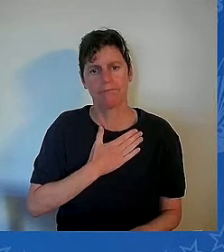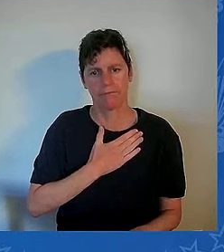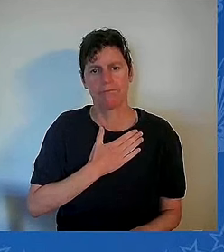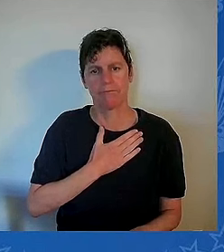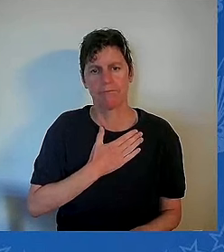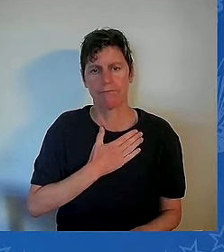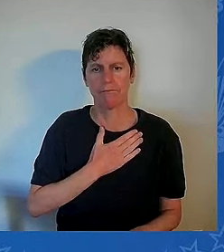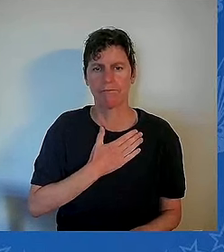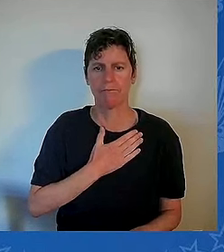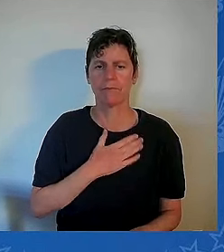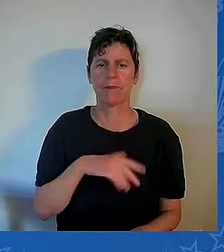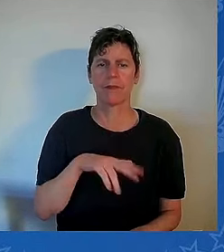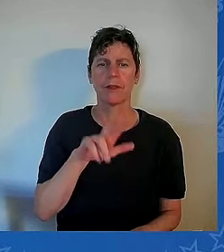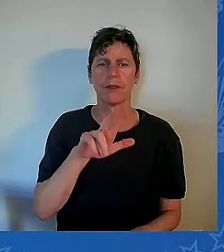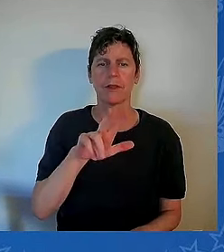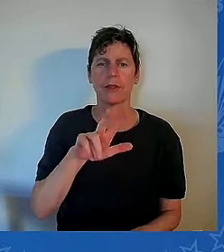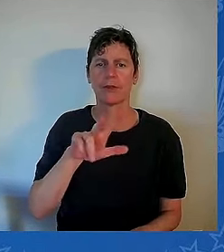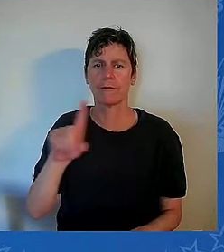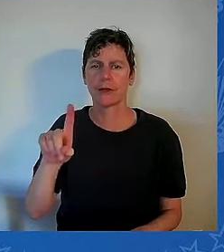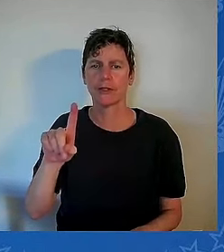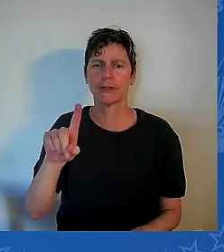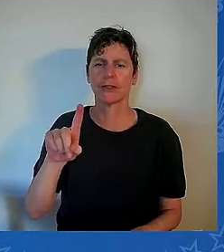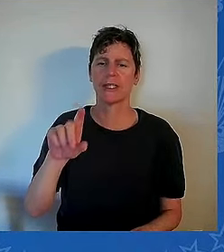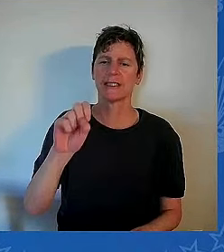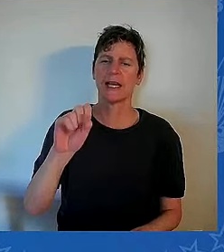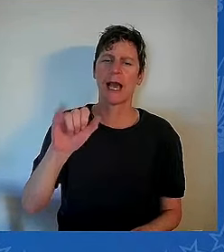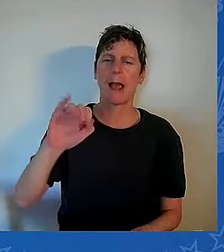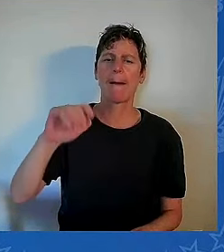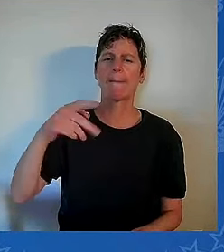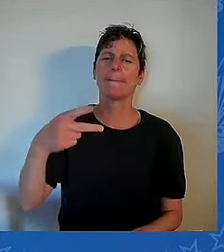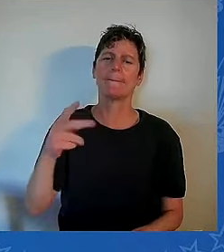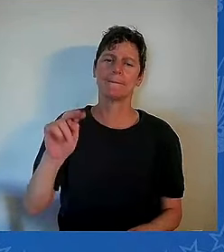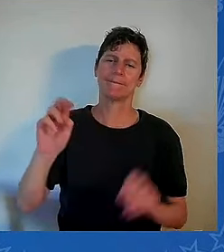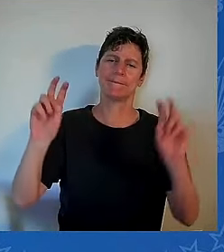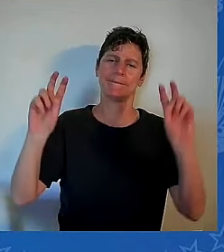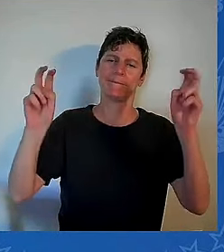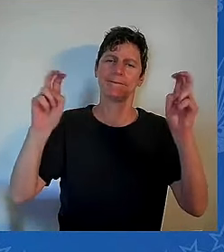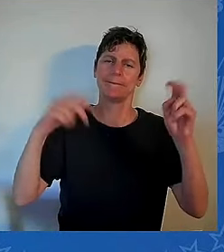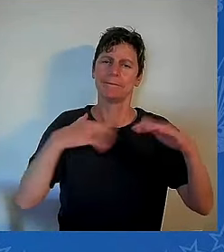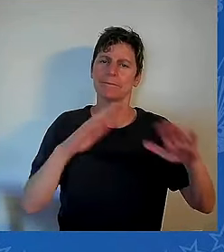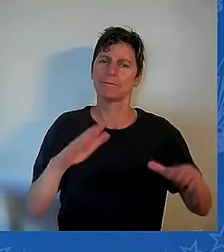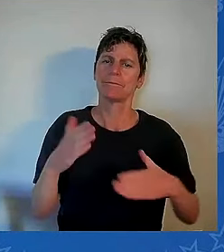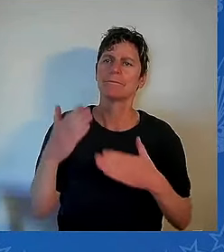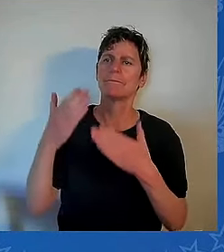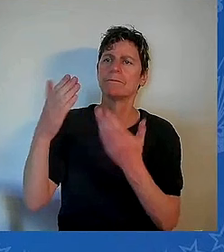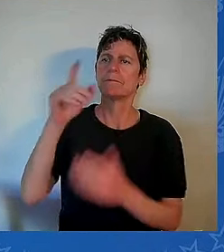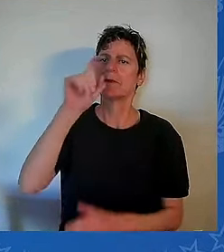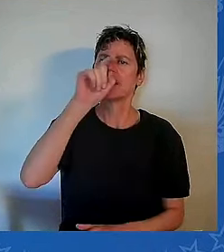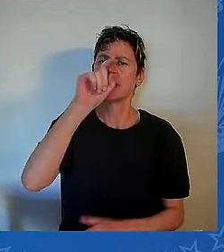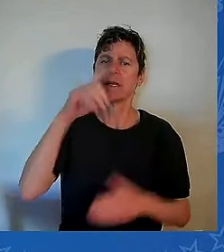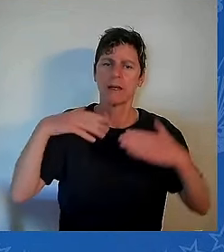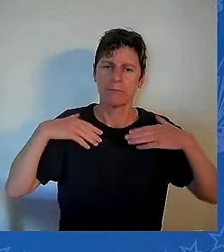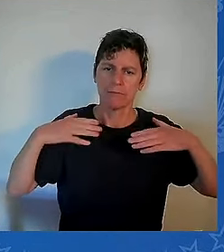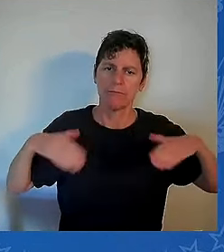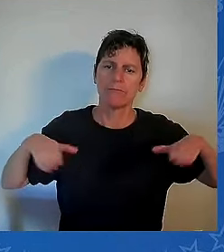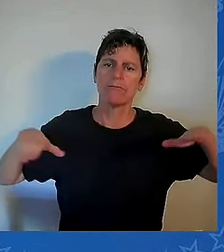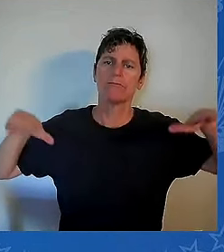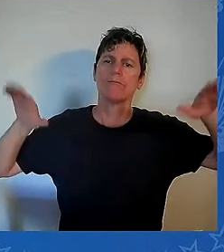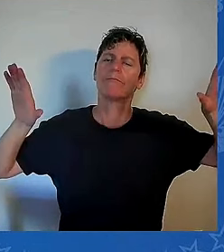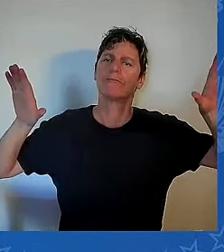wings and bear you on the breath of dawn, and make you to shine shine like the sun,